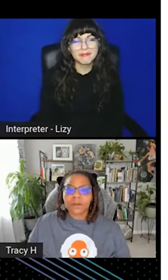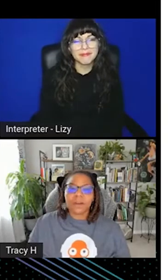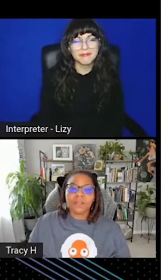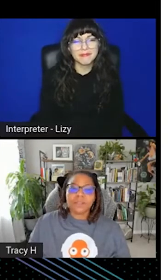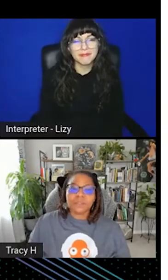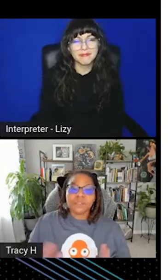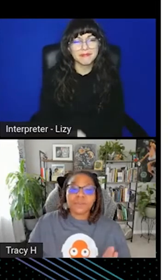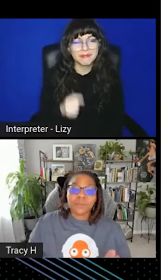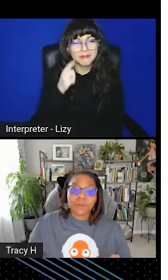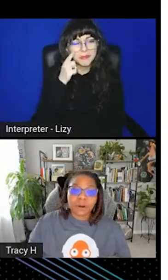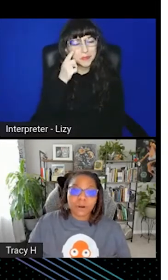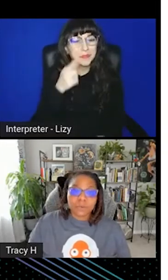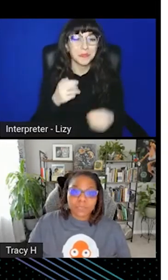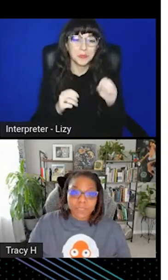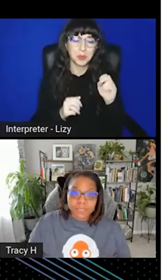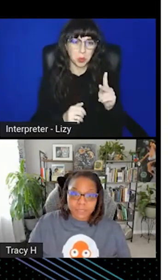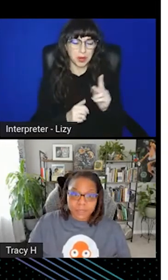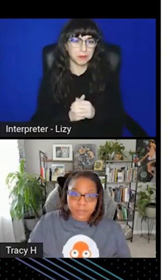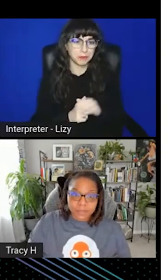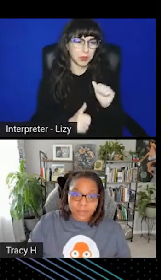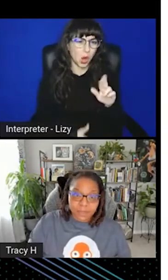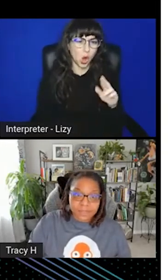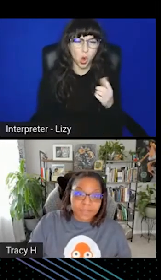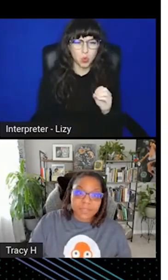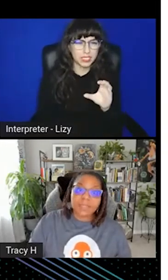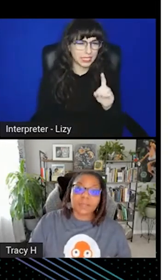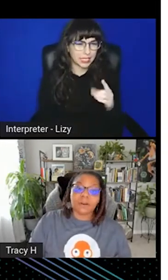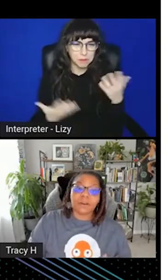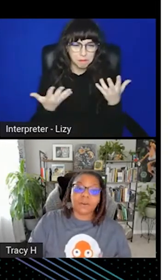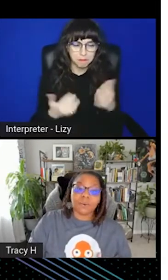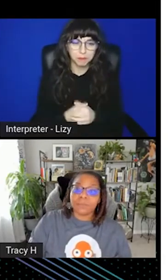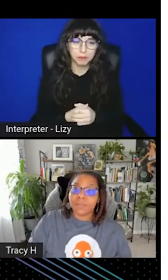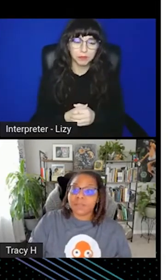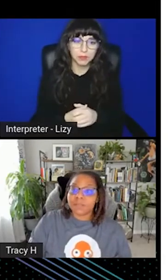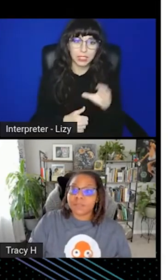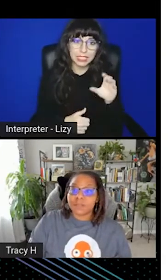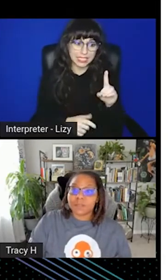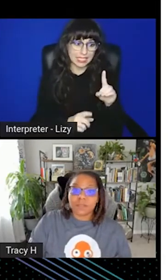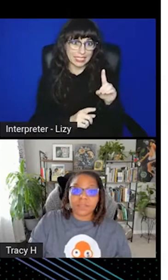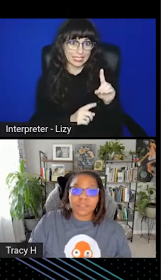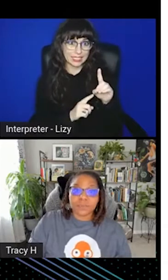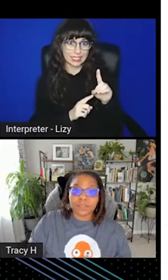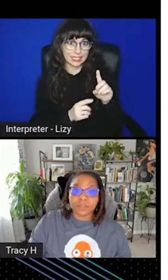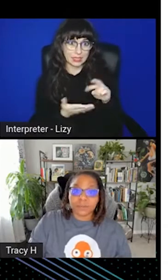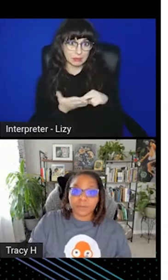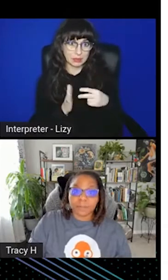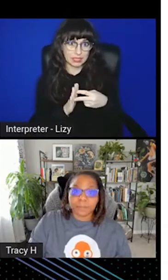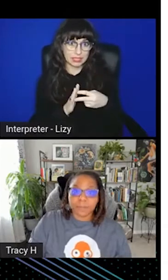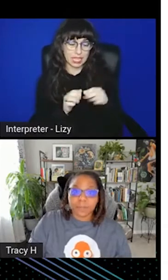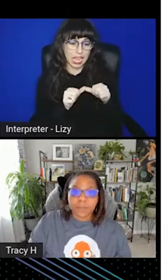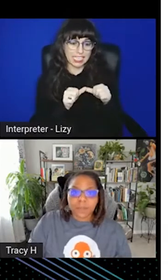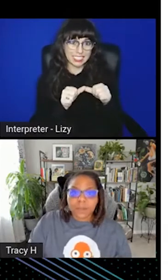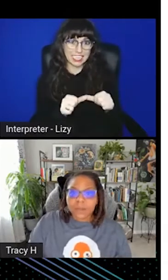All right. Let's switch over to what Argo CD is. The CD in Argo means continuous delivery.